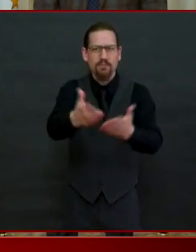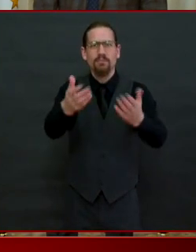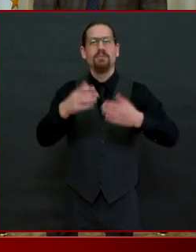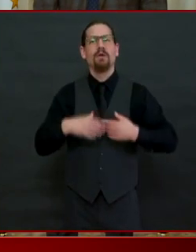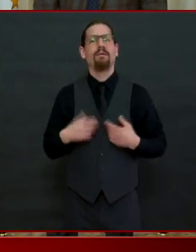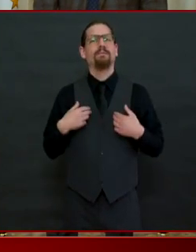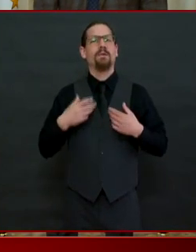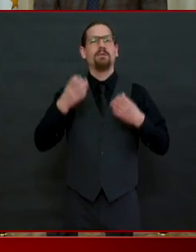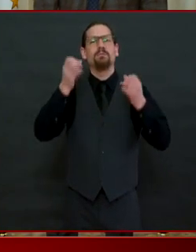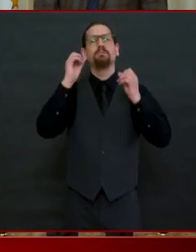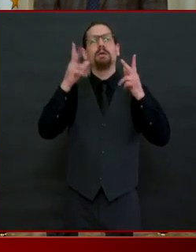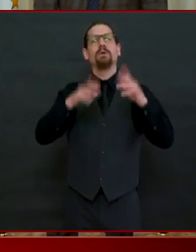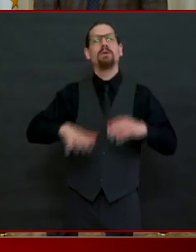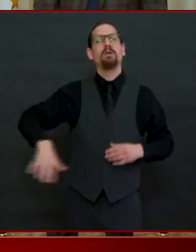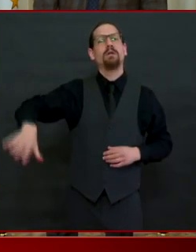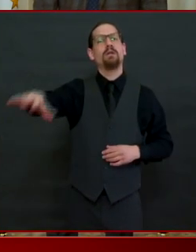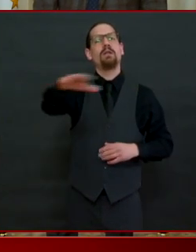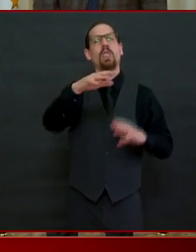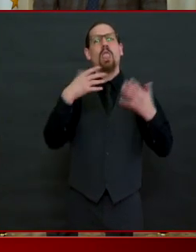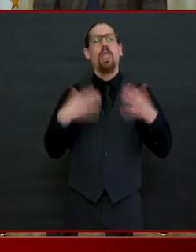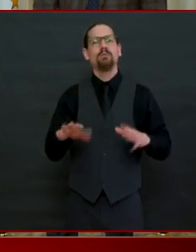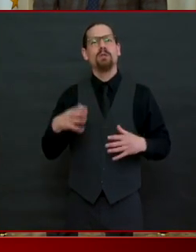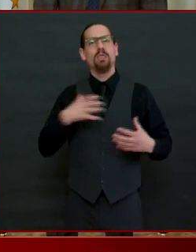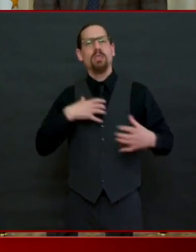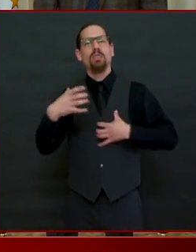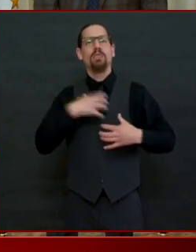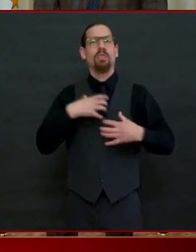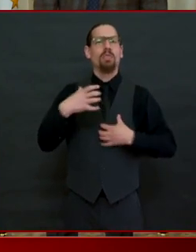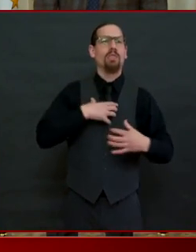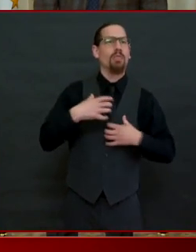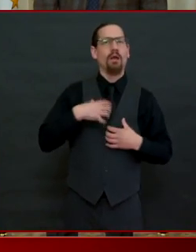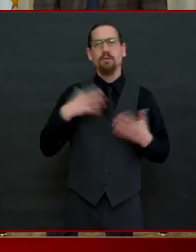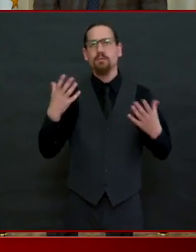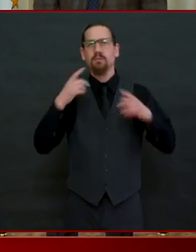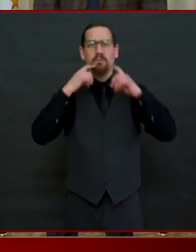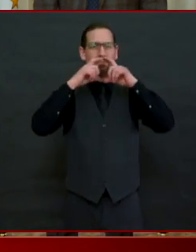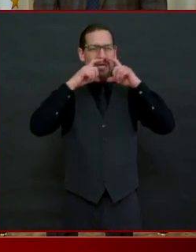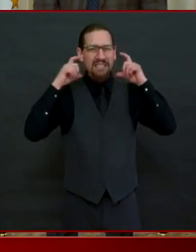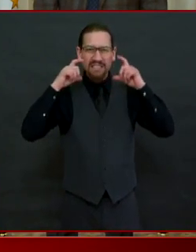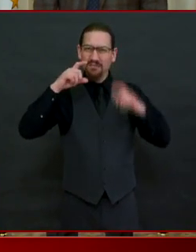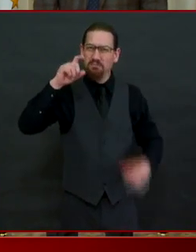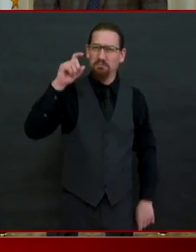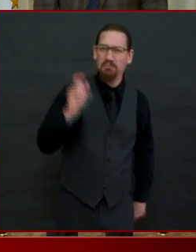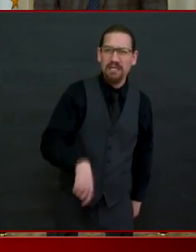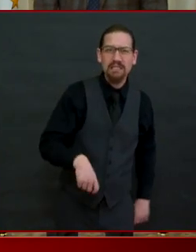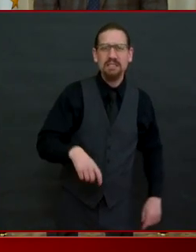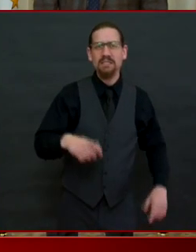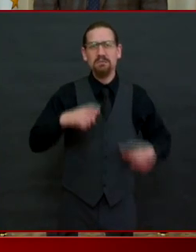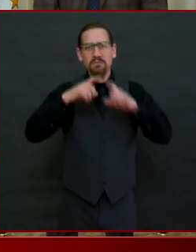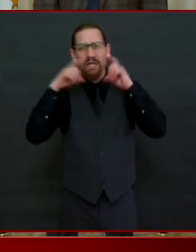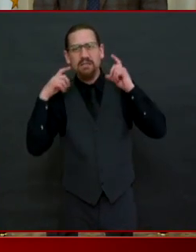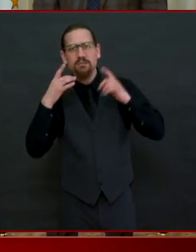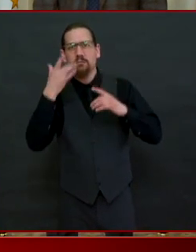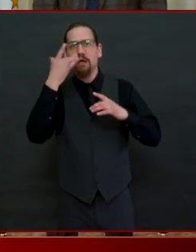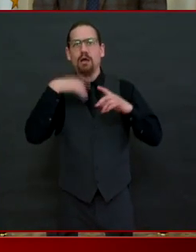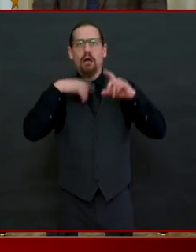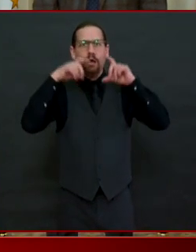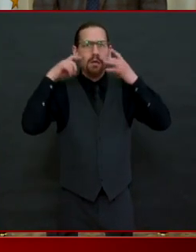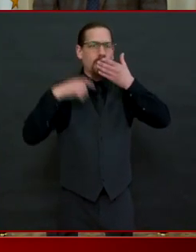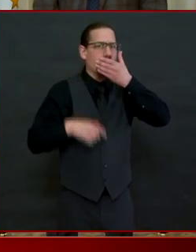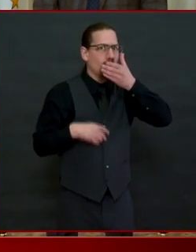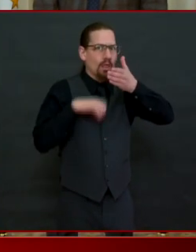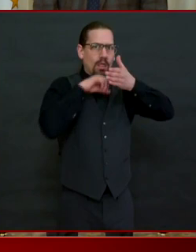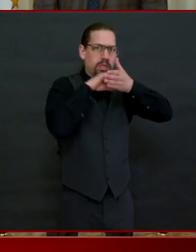really make a difference it feels strange it's hard to breathe um the answer is yes don't look for ways